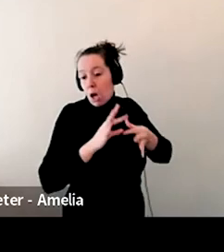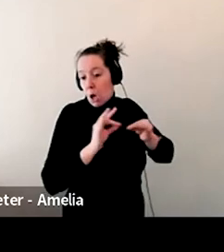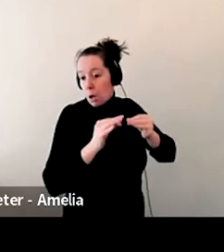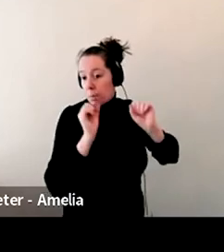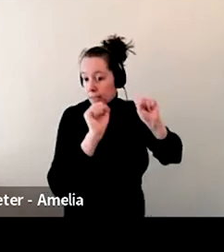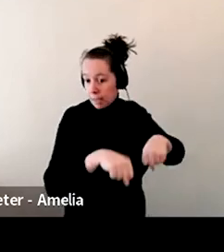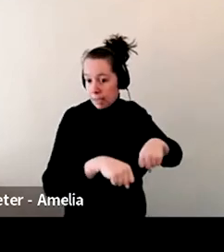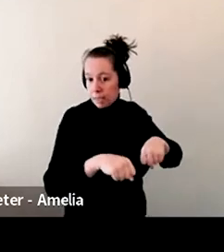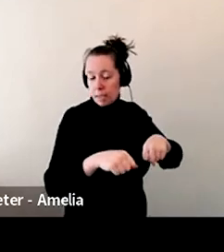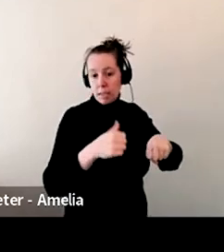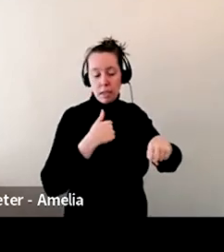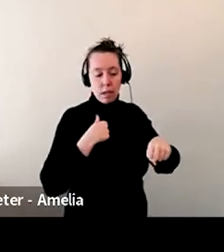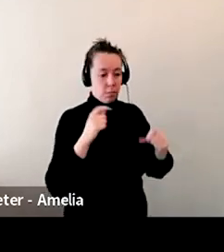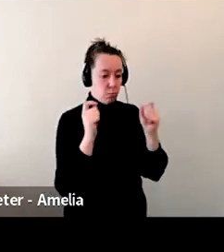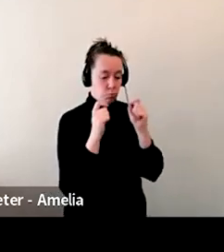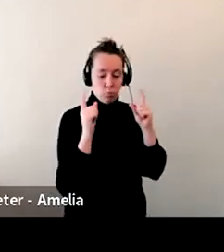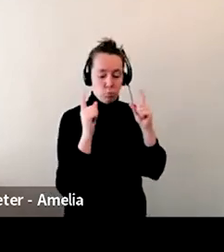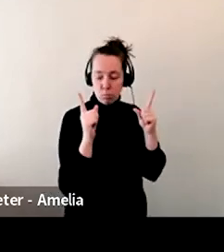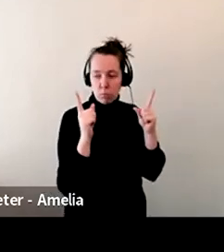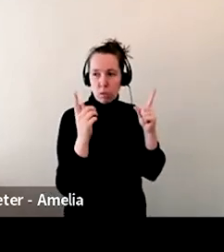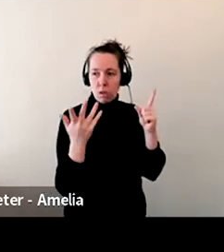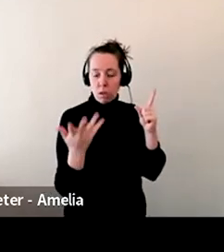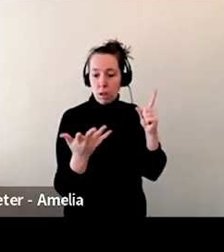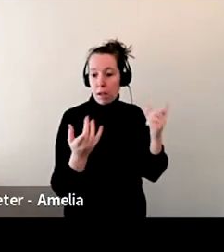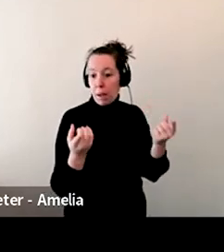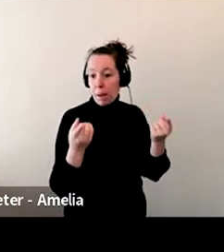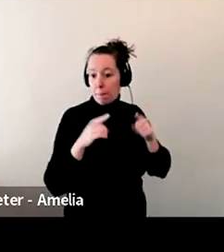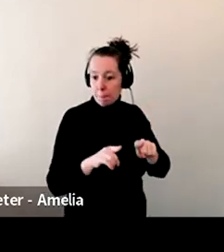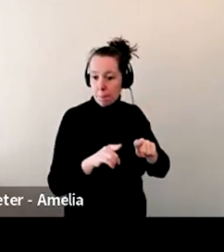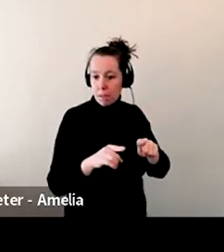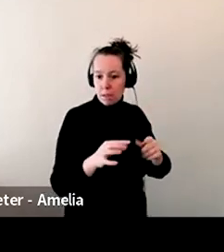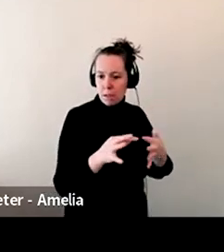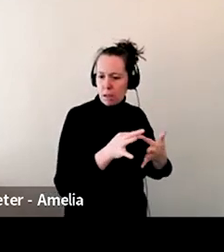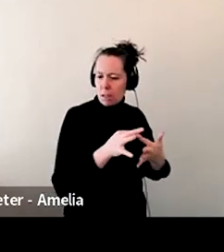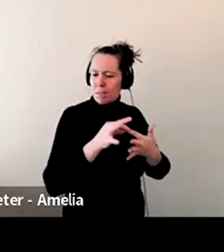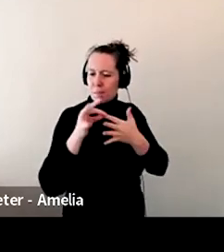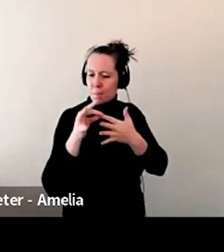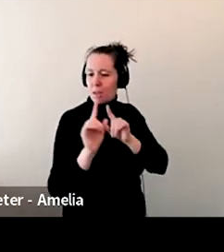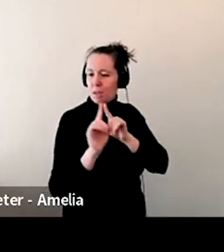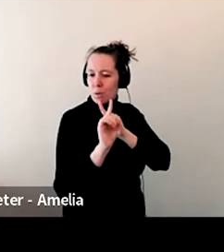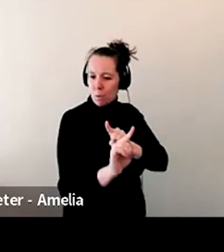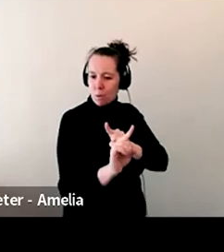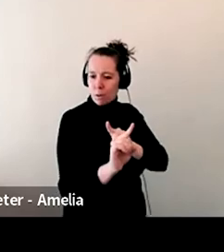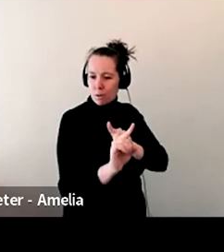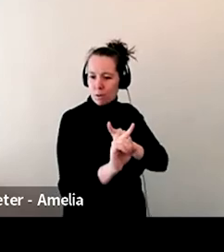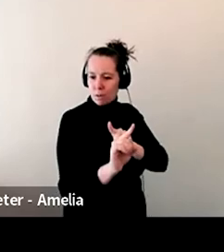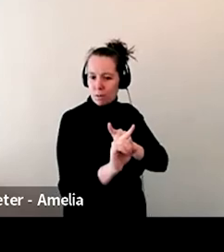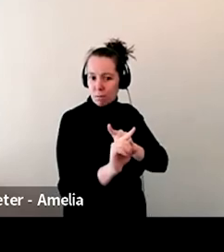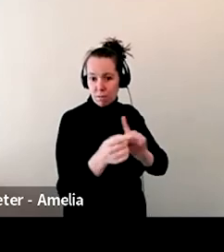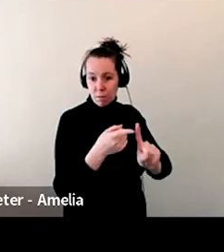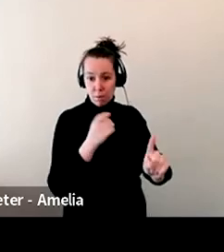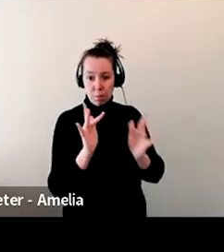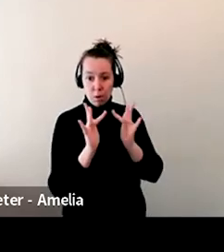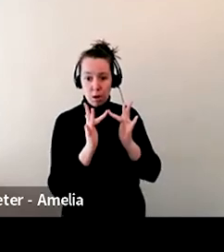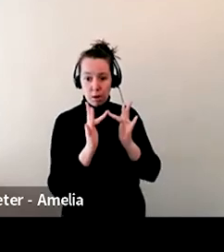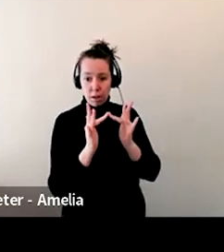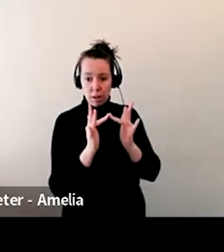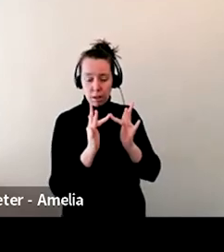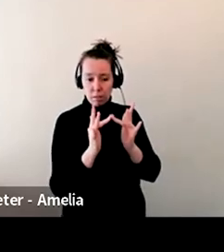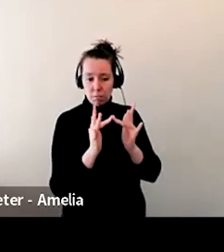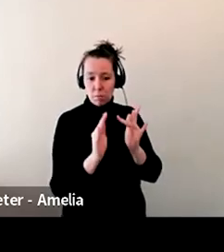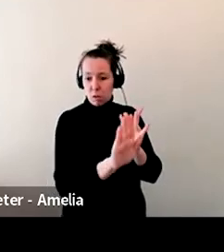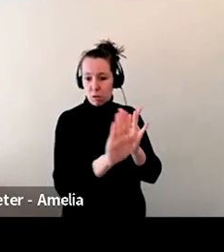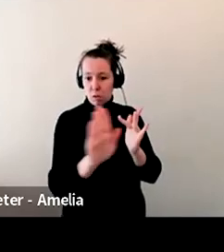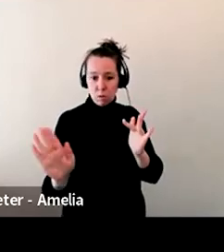I'm consistently surprised by the number of special orders that come through online. Um, that is a piece that we underestimated, you know, it's probably,